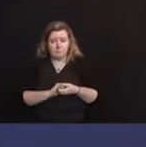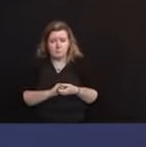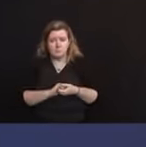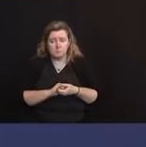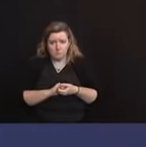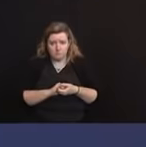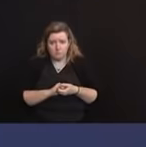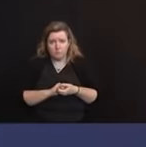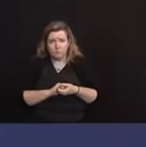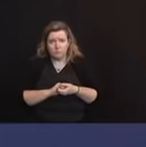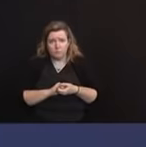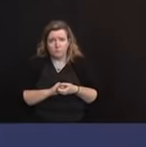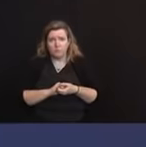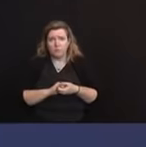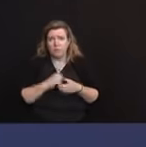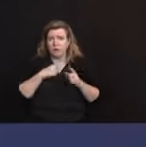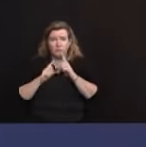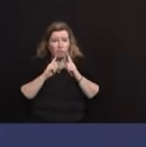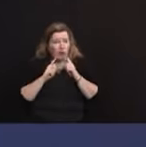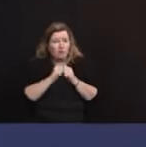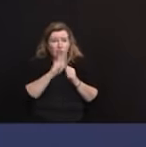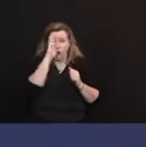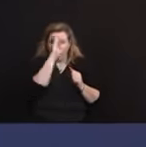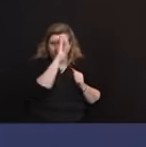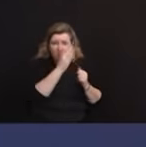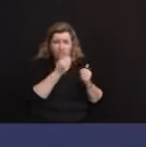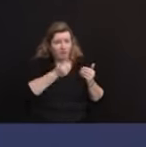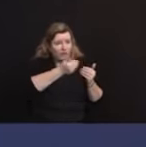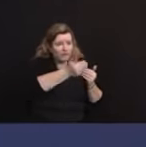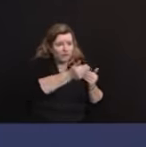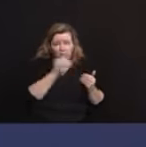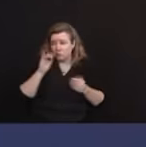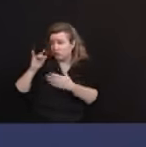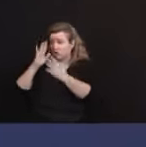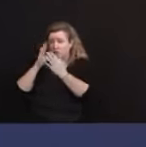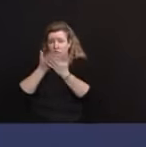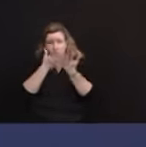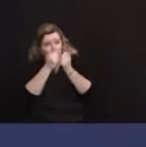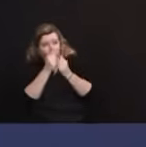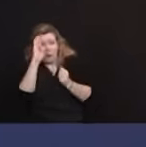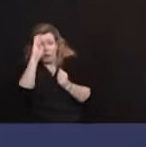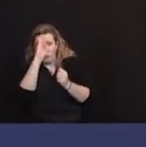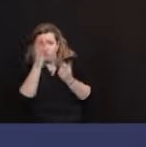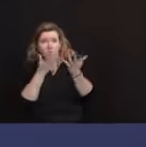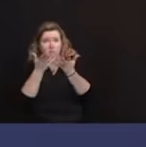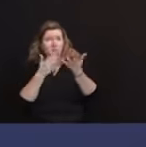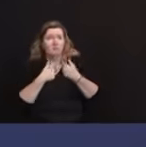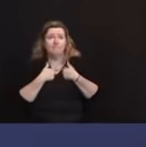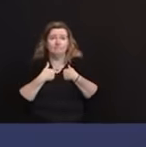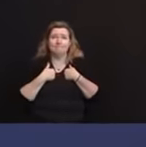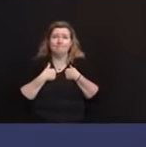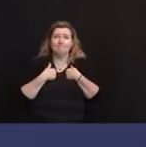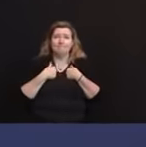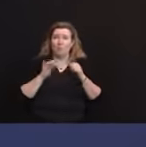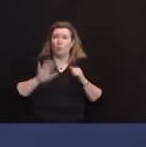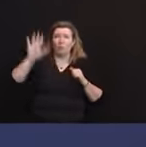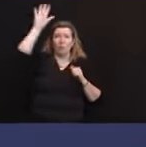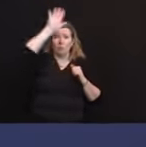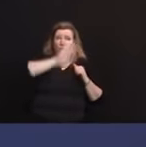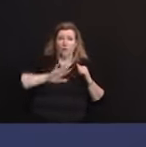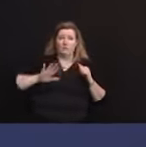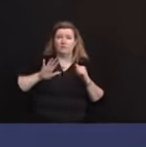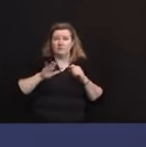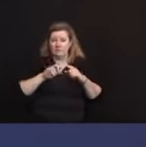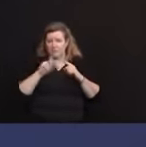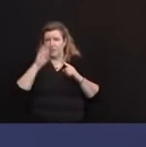speak to these folks all the time, Judy speaks to them far more so than I do, the hospitals, that's spread across 71 hospitals, right? So there's no, I think,